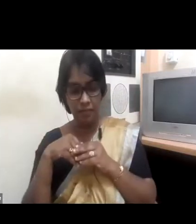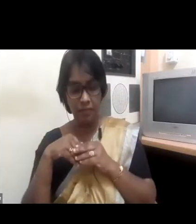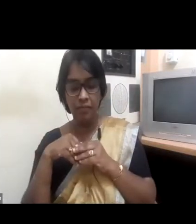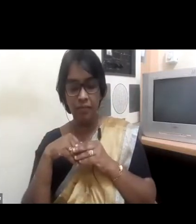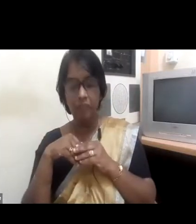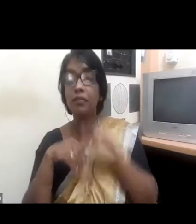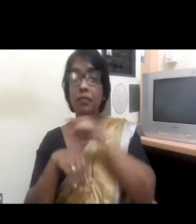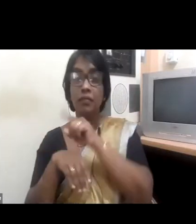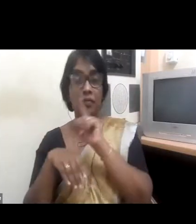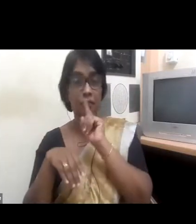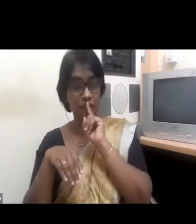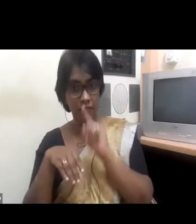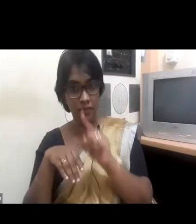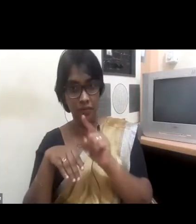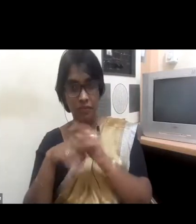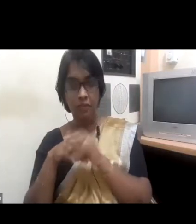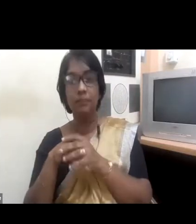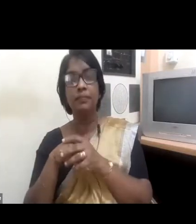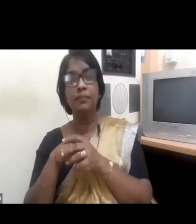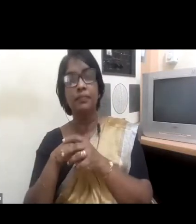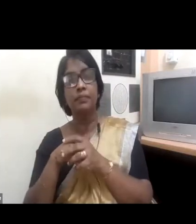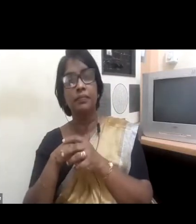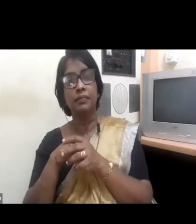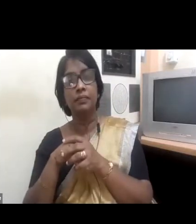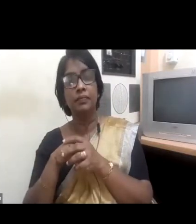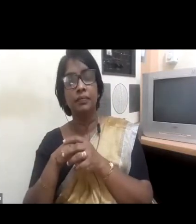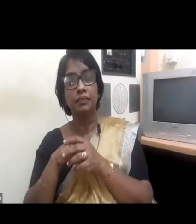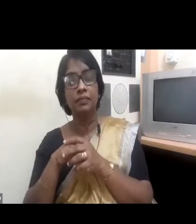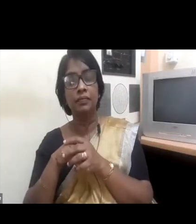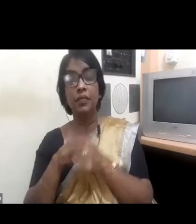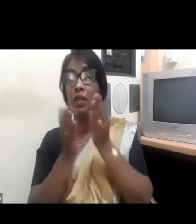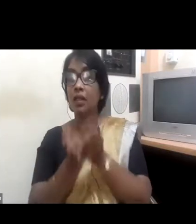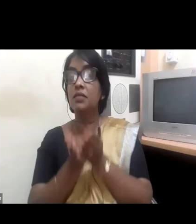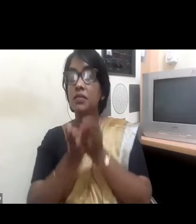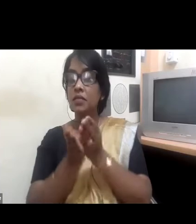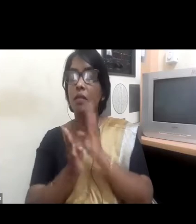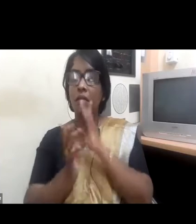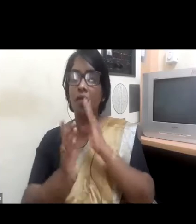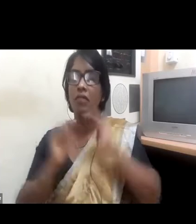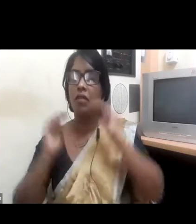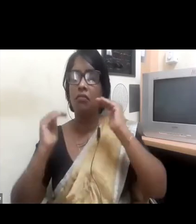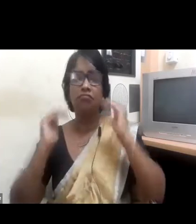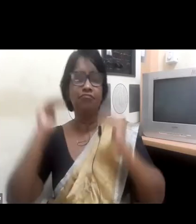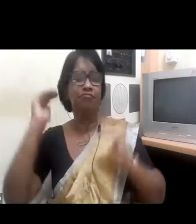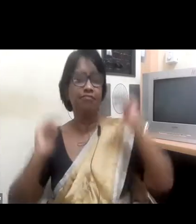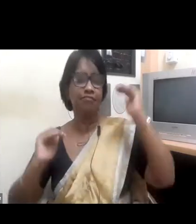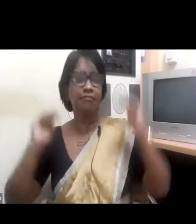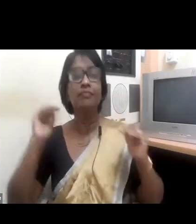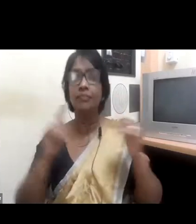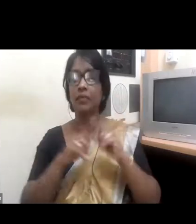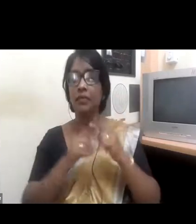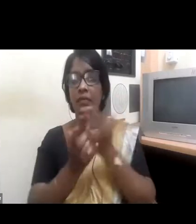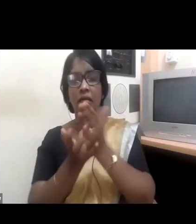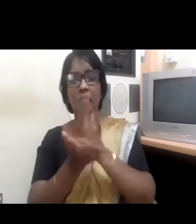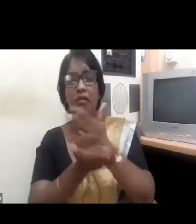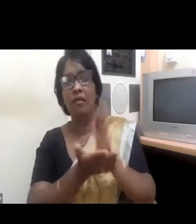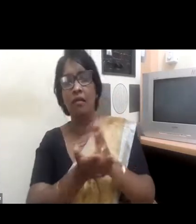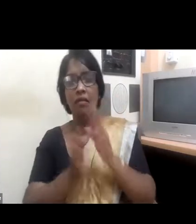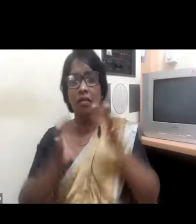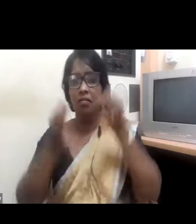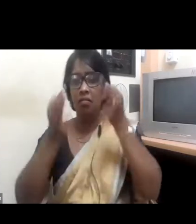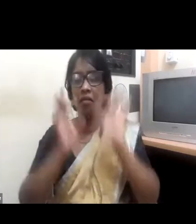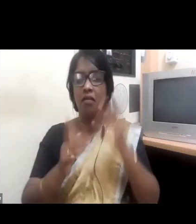That means that it's all too often women who are taking care of children, who are looking after people who are unwell and sick,